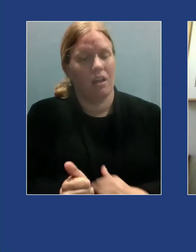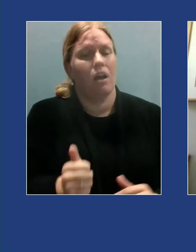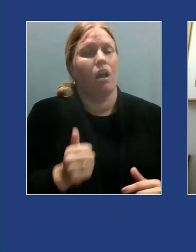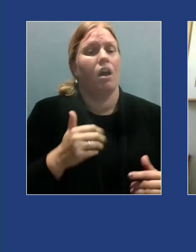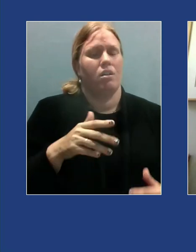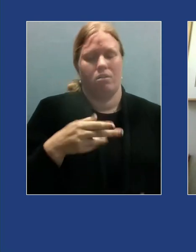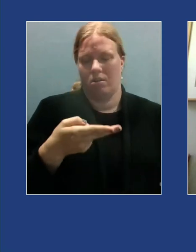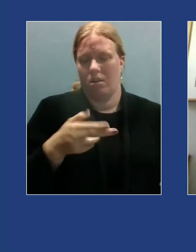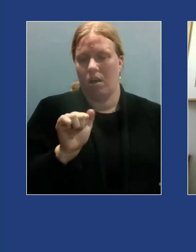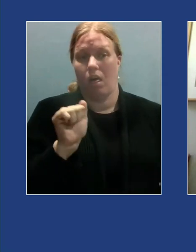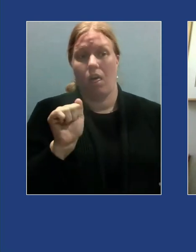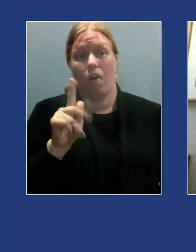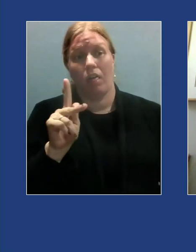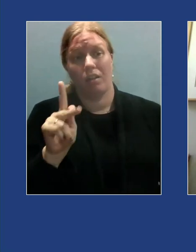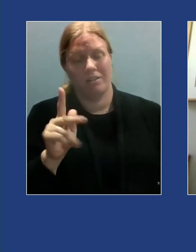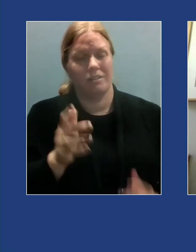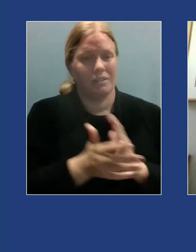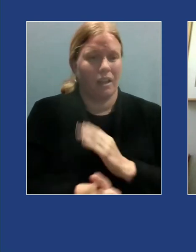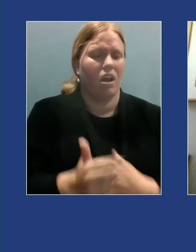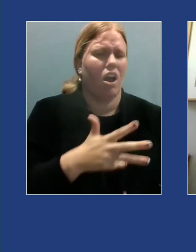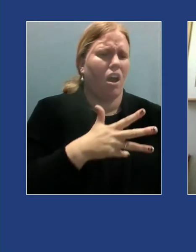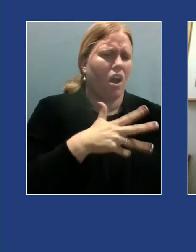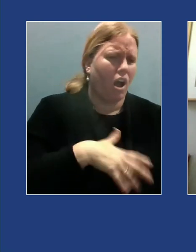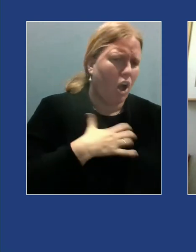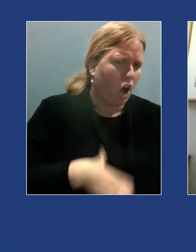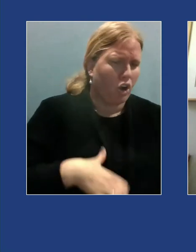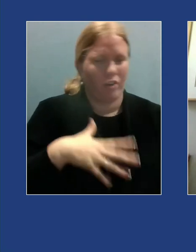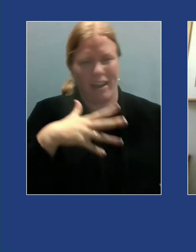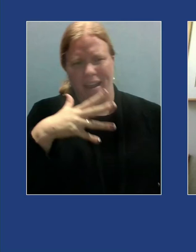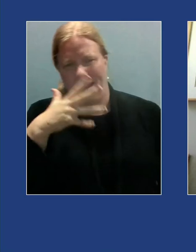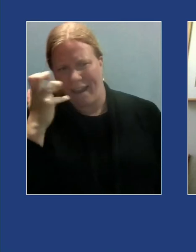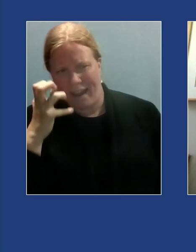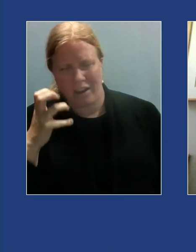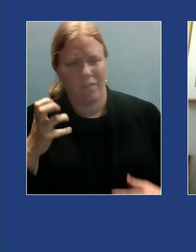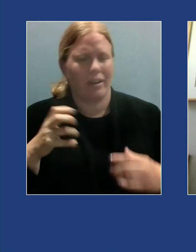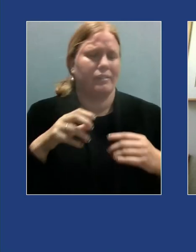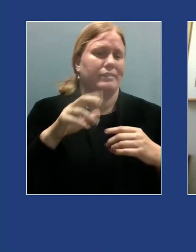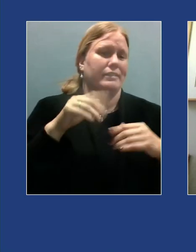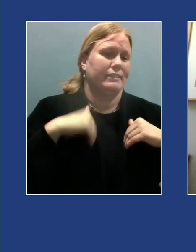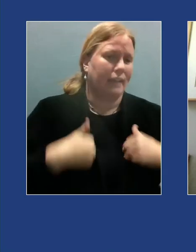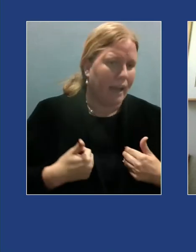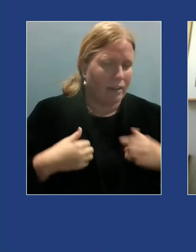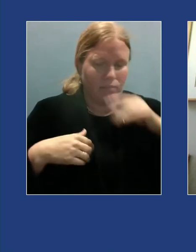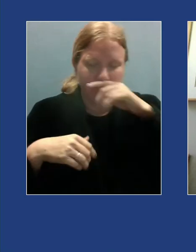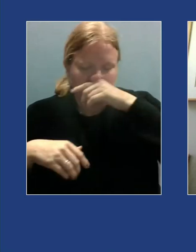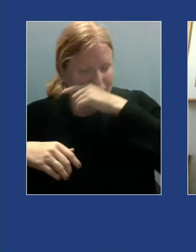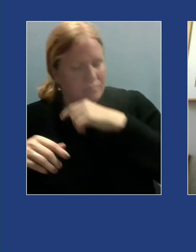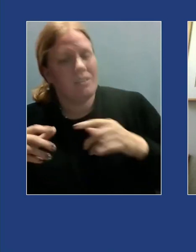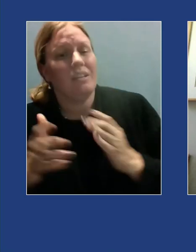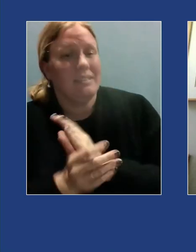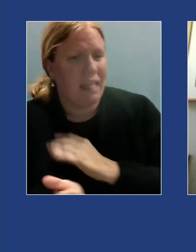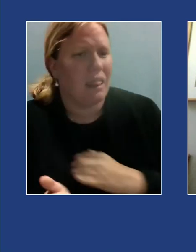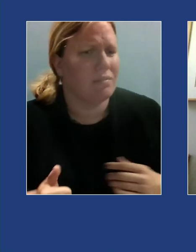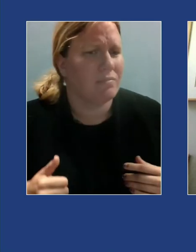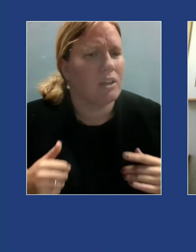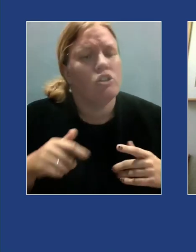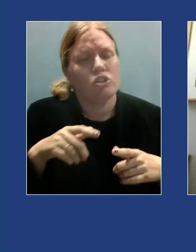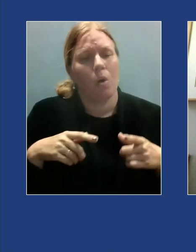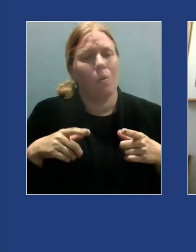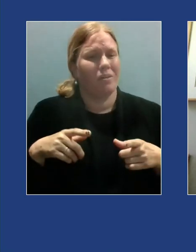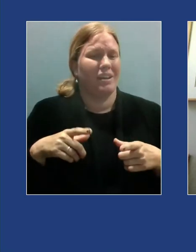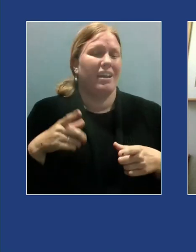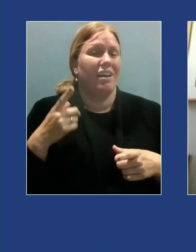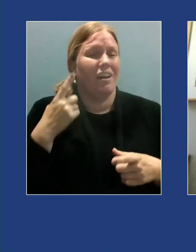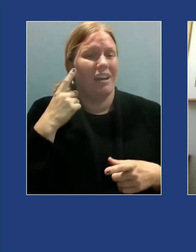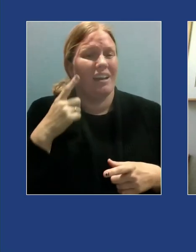DBT it might be the please skill when feeling particularly low this may seem obvious but to someone with BPD or to an addict it is not